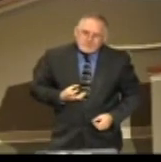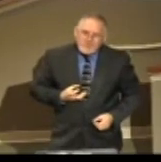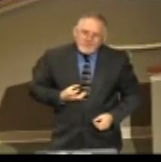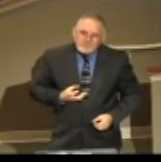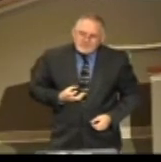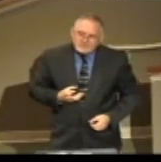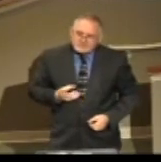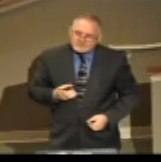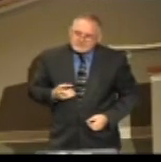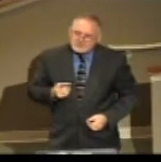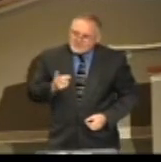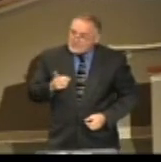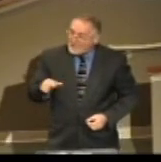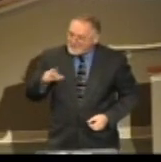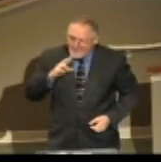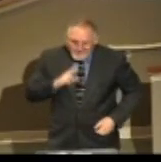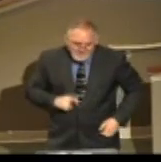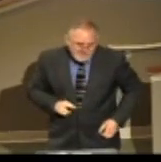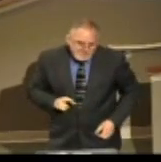doctor,